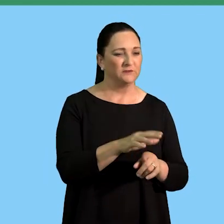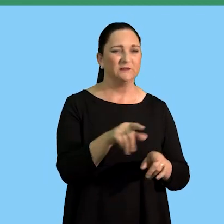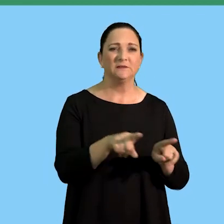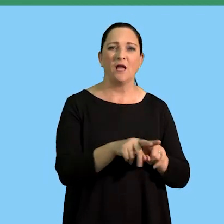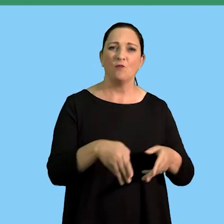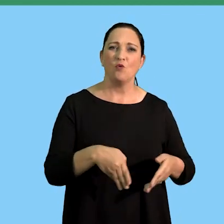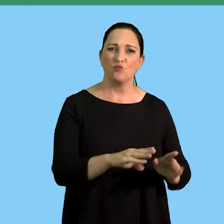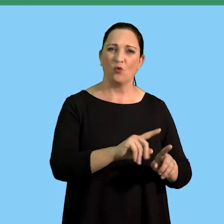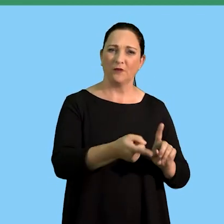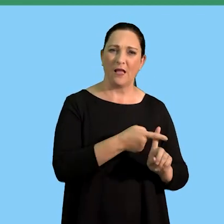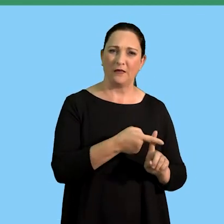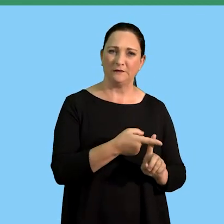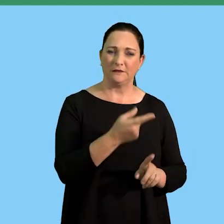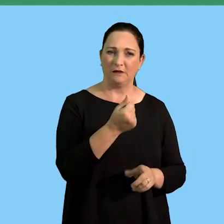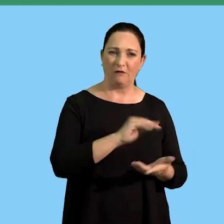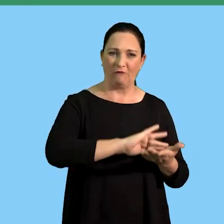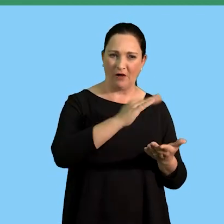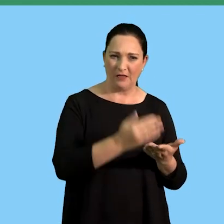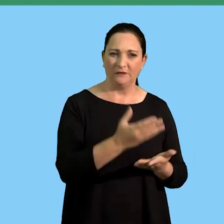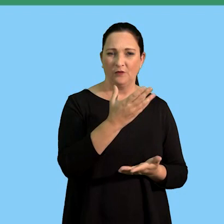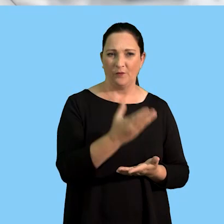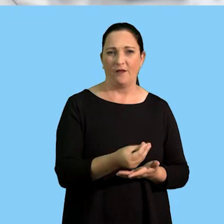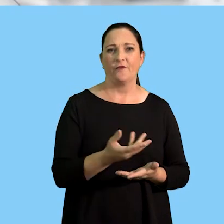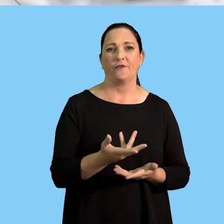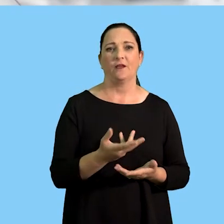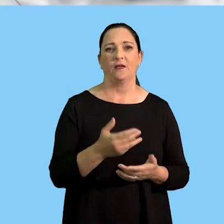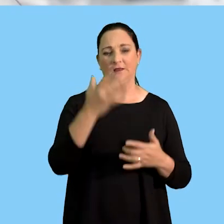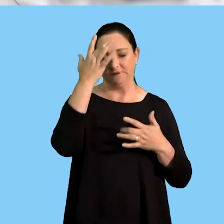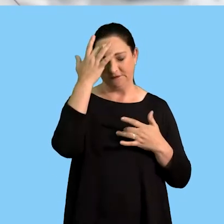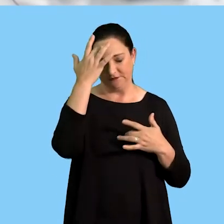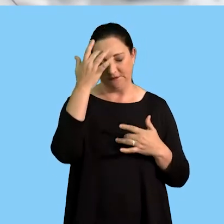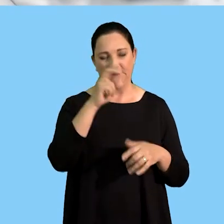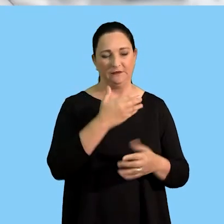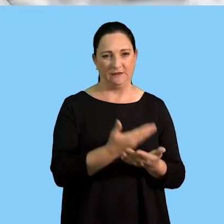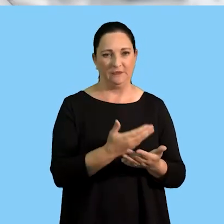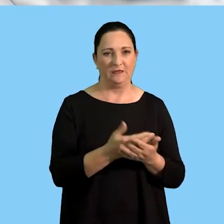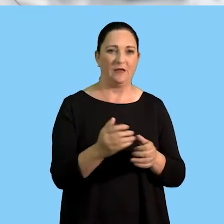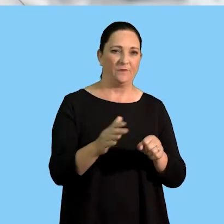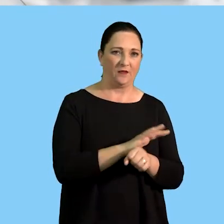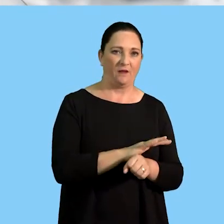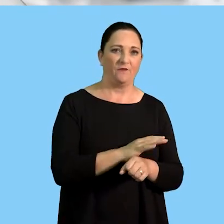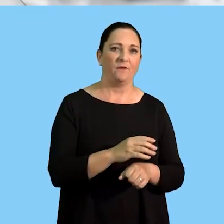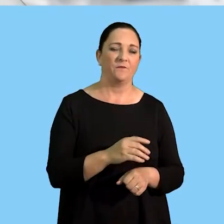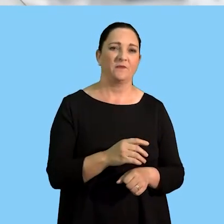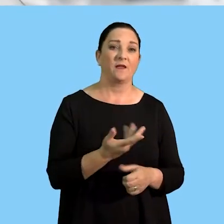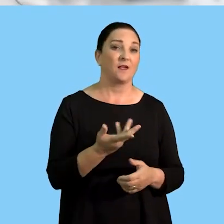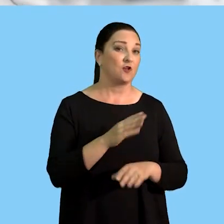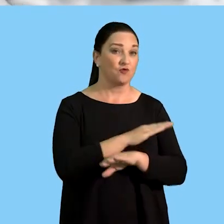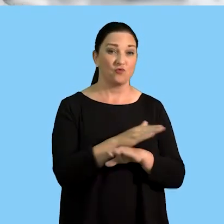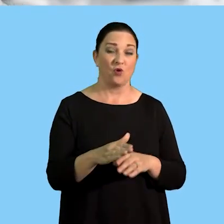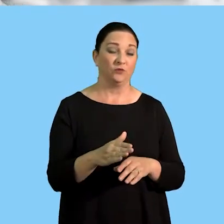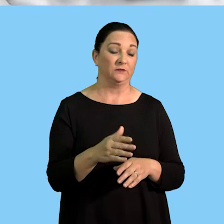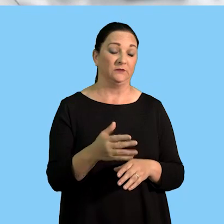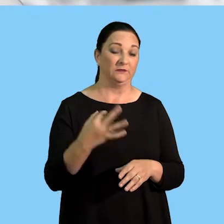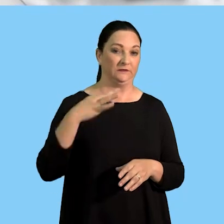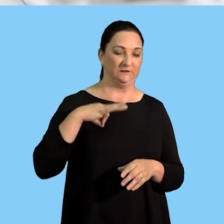road accident fund we have compensation for occupational injuries and disease and we also have your unemployment